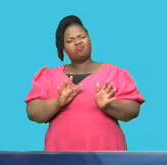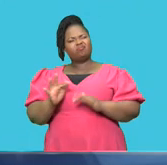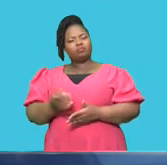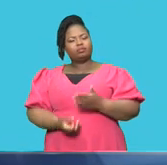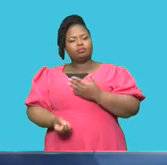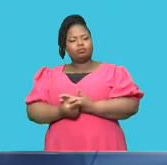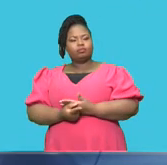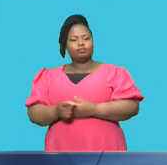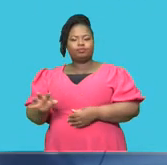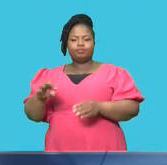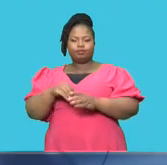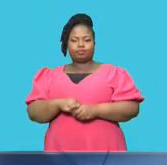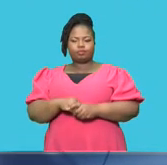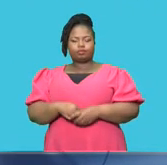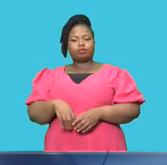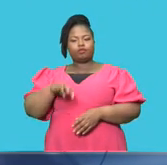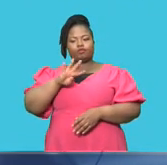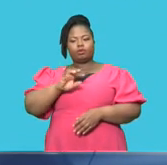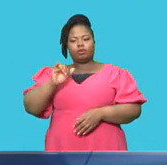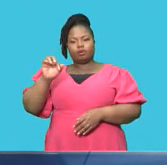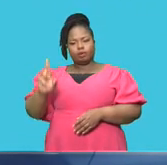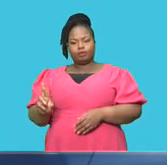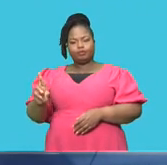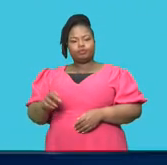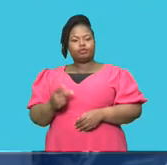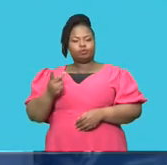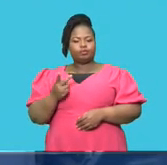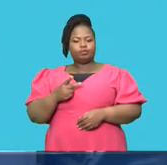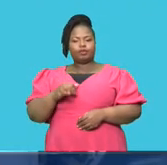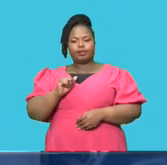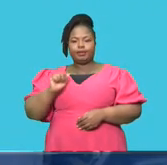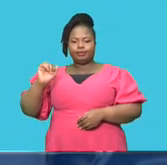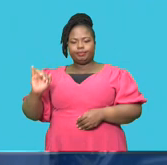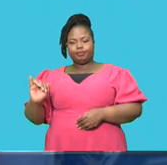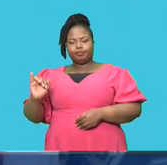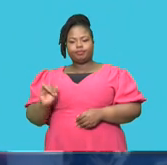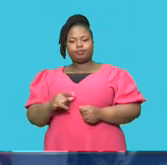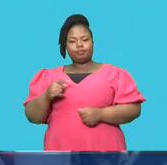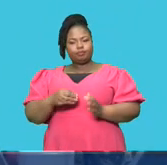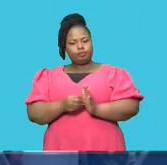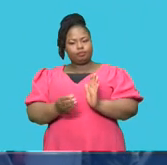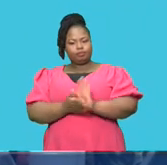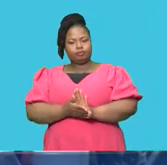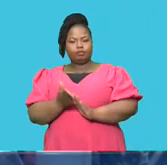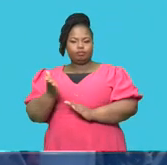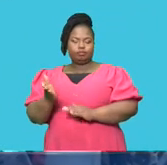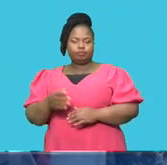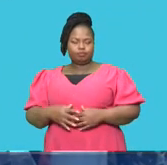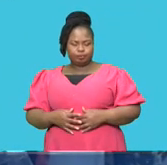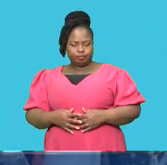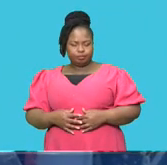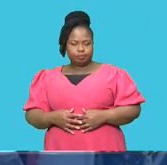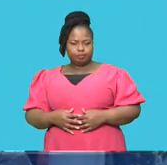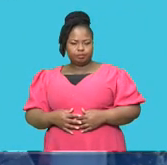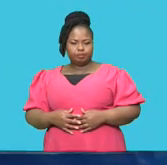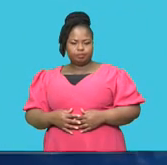from the involvement of the fourth industrial revolution and artificial intelligence into the records and archive management